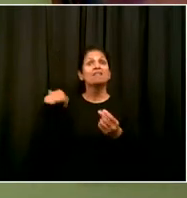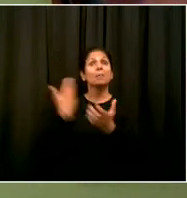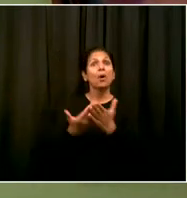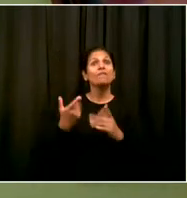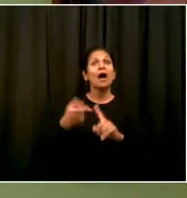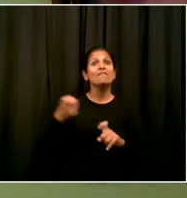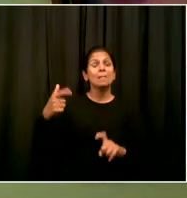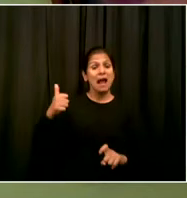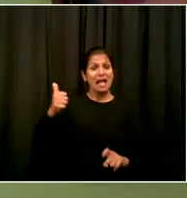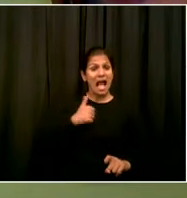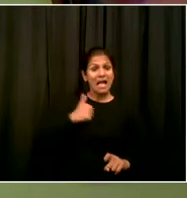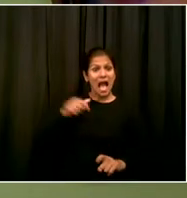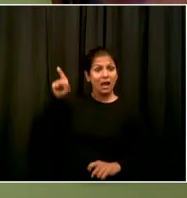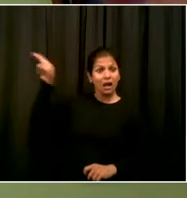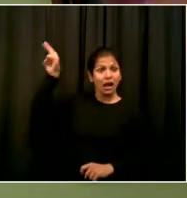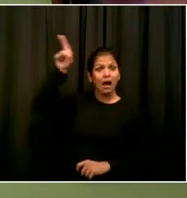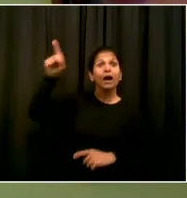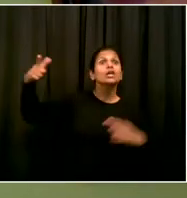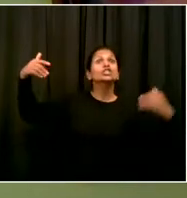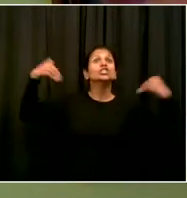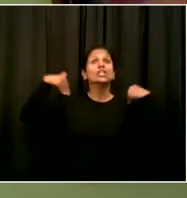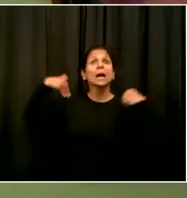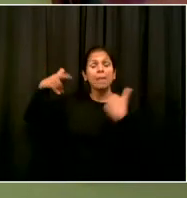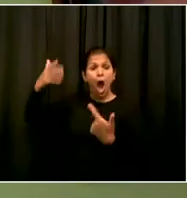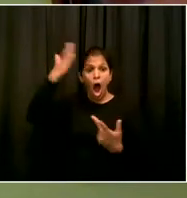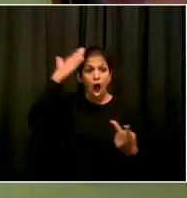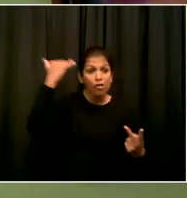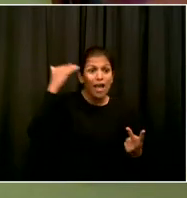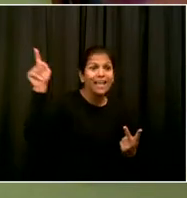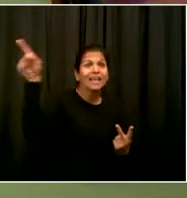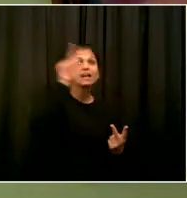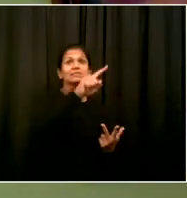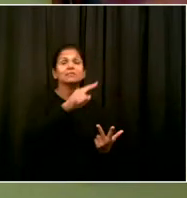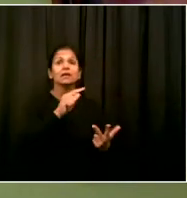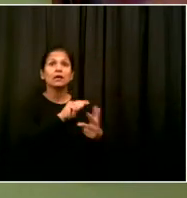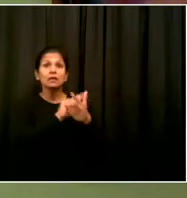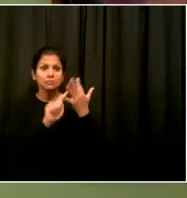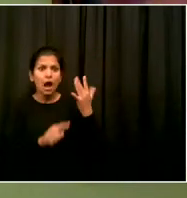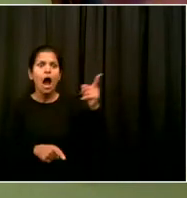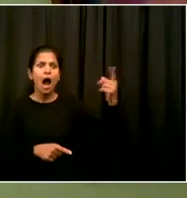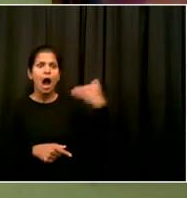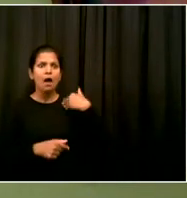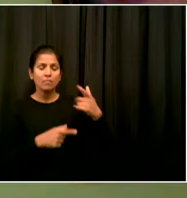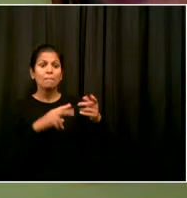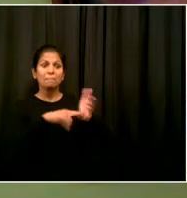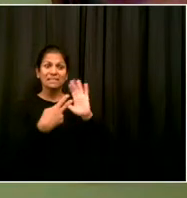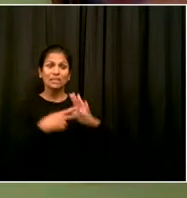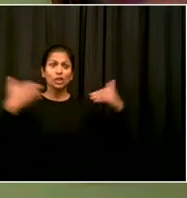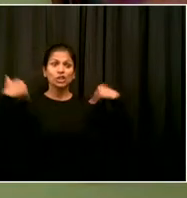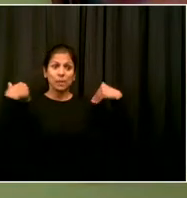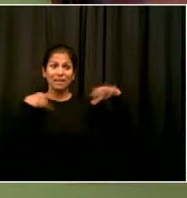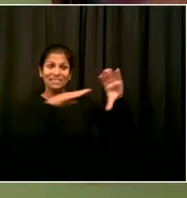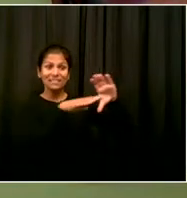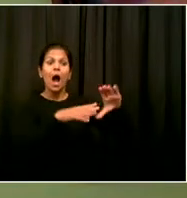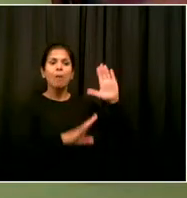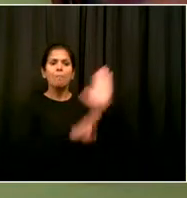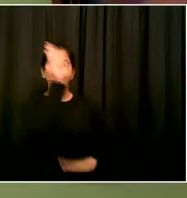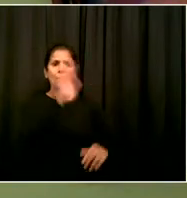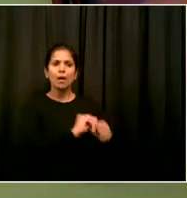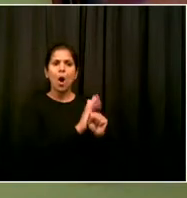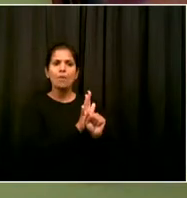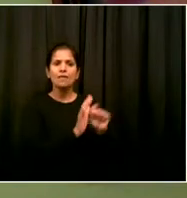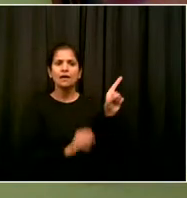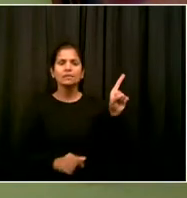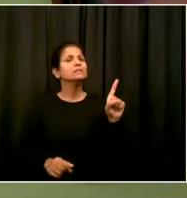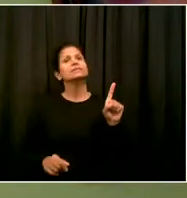in all of the issues that the mayor has highlighted. There was a dramatic resurgence of this disease throughout the rest of the United